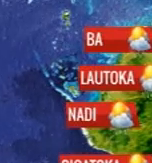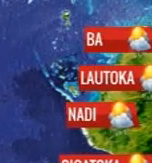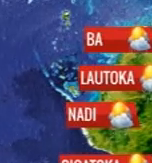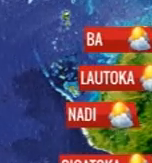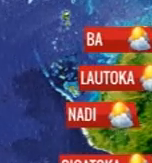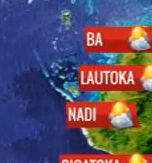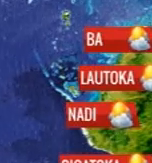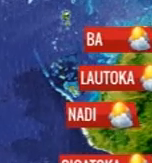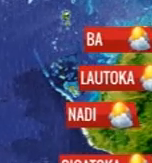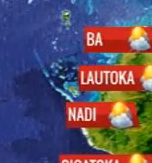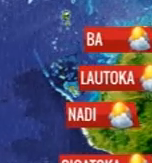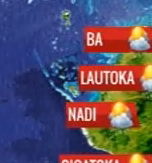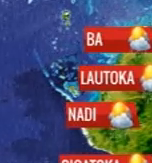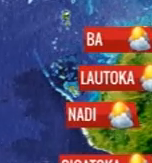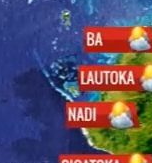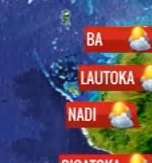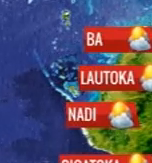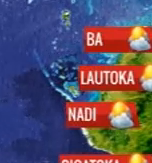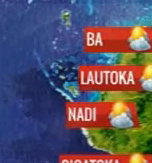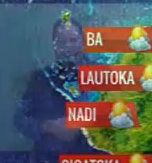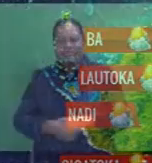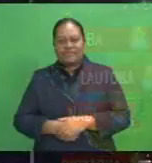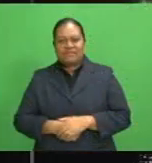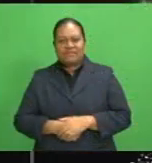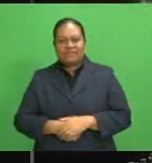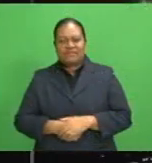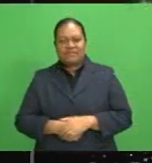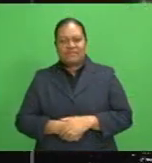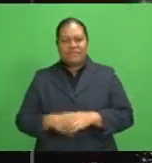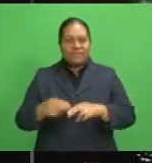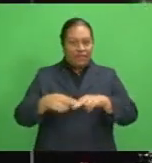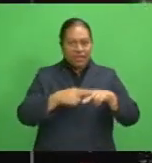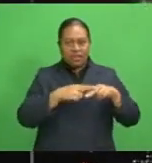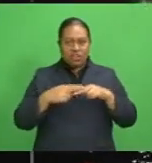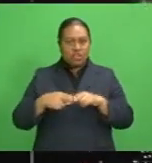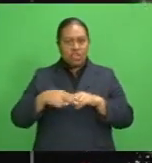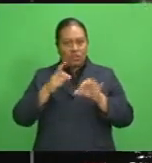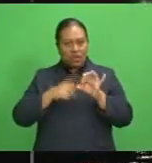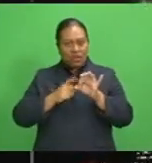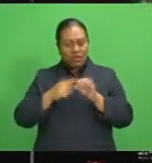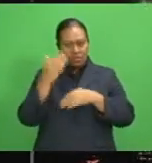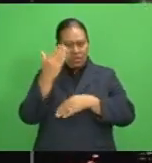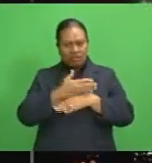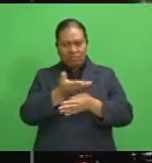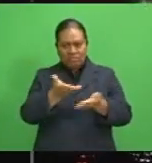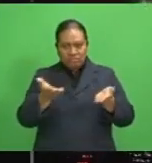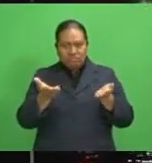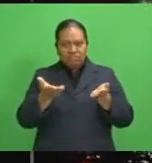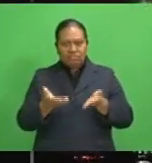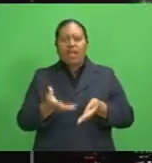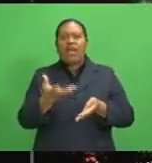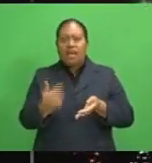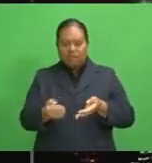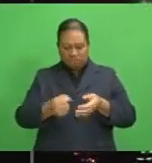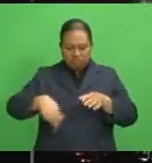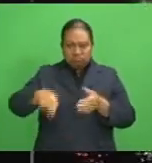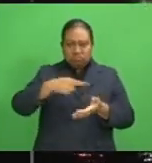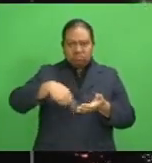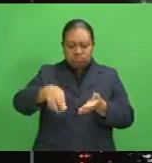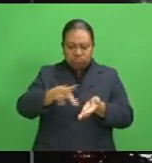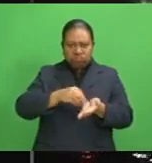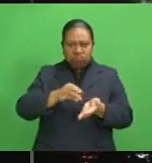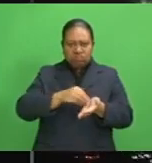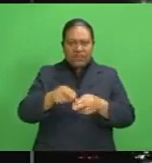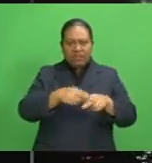of the larger islands. And in Fiji on Pulse tonight we ask. Will you or have you downloaded the CareFiji